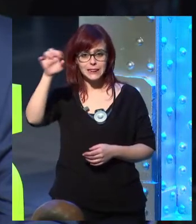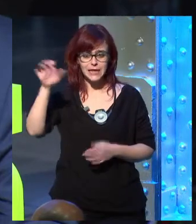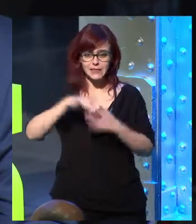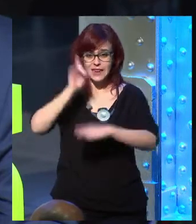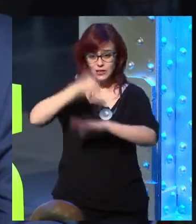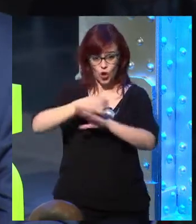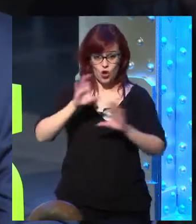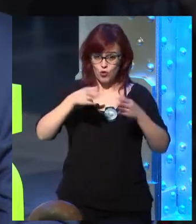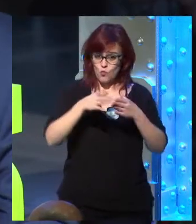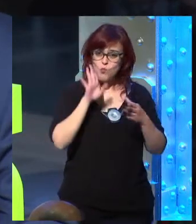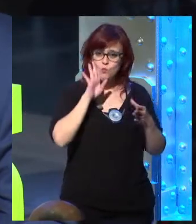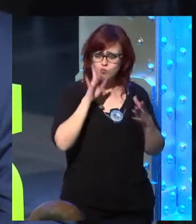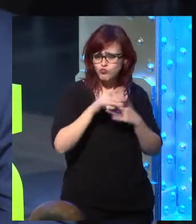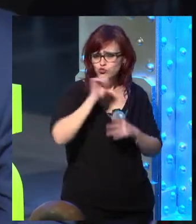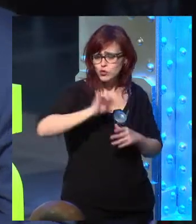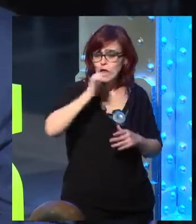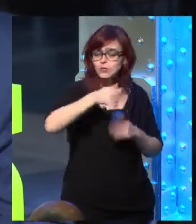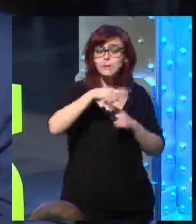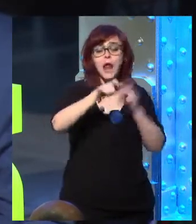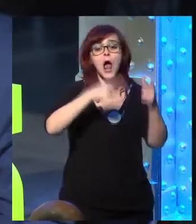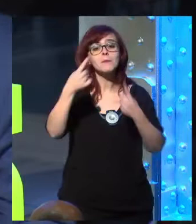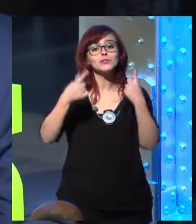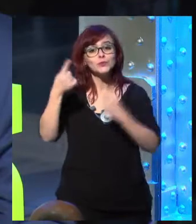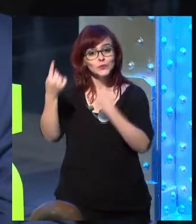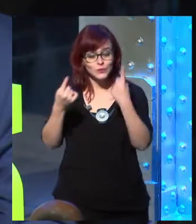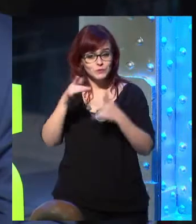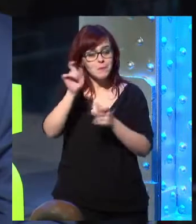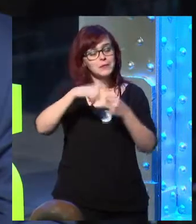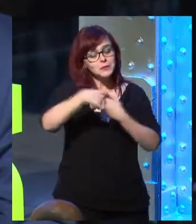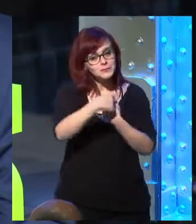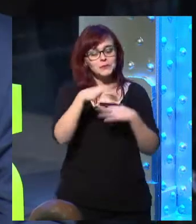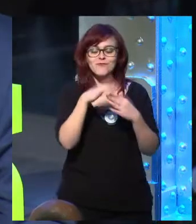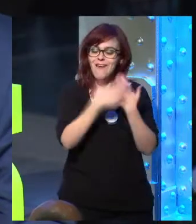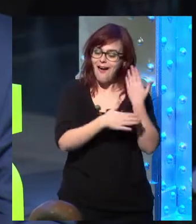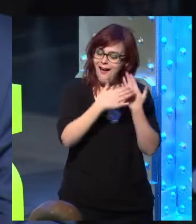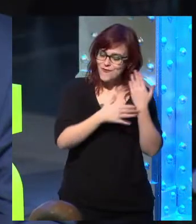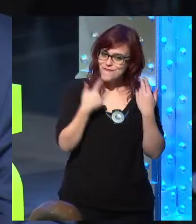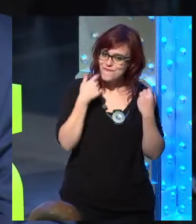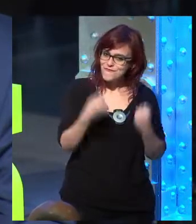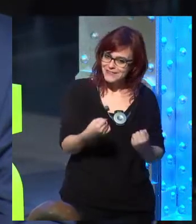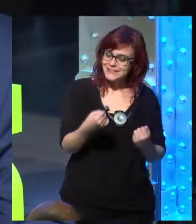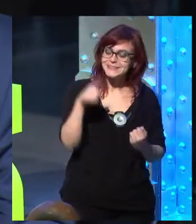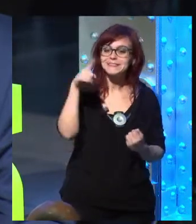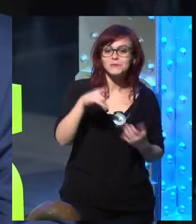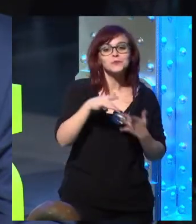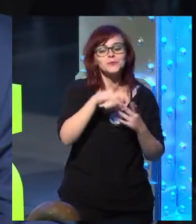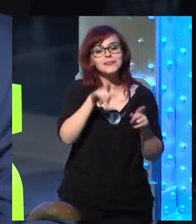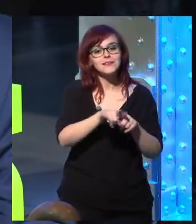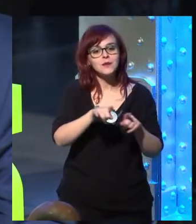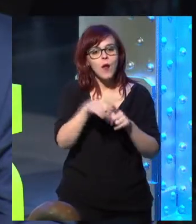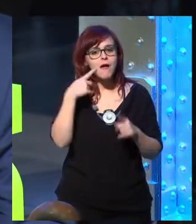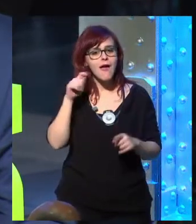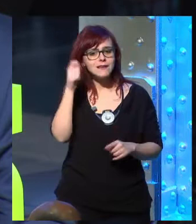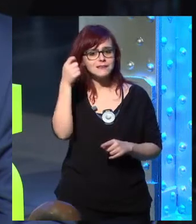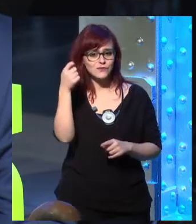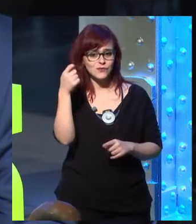who has been the manager for many years, and people that are not among us, but that have been really